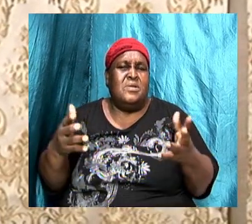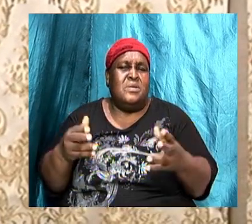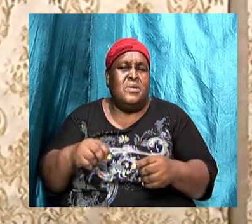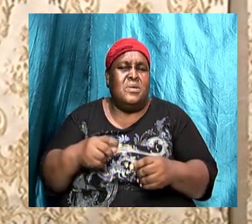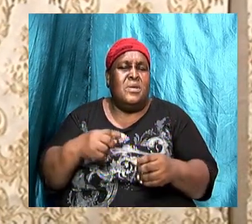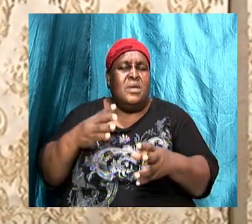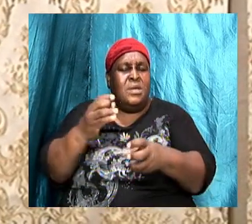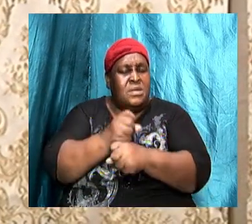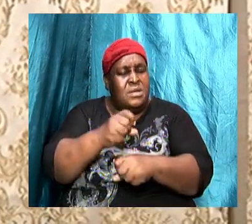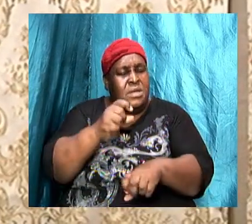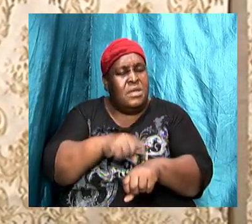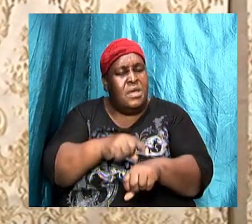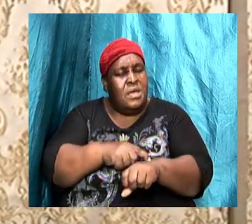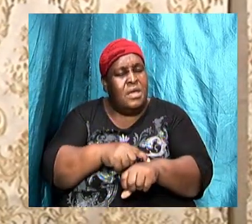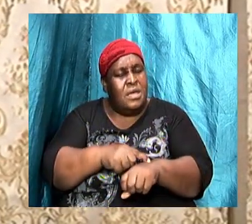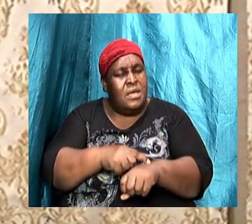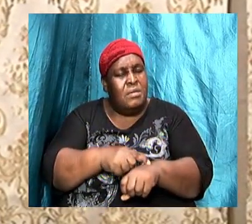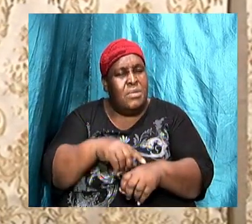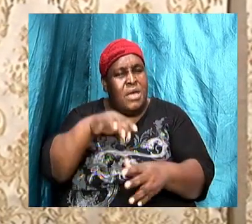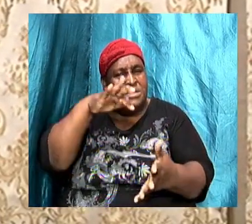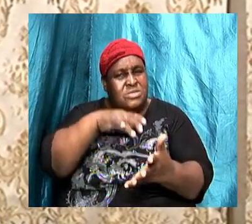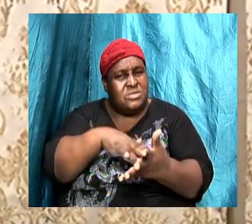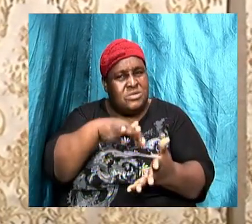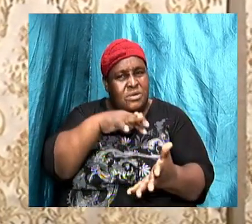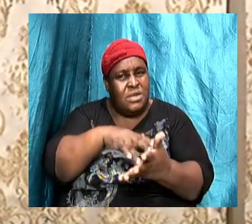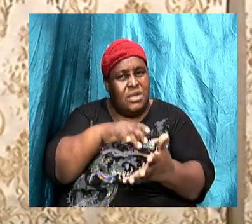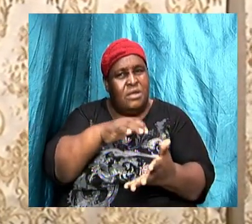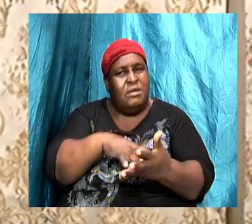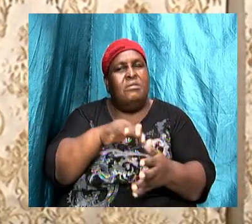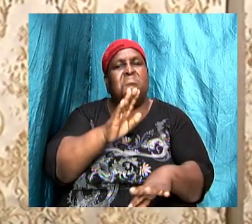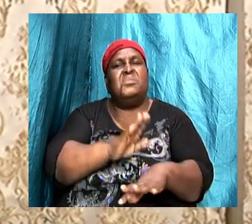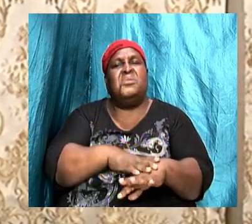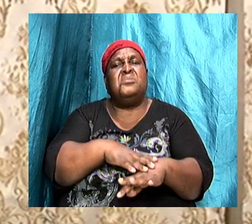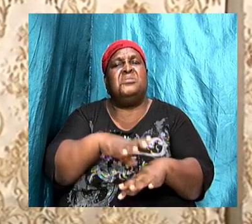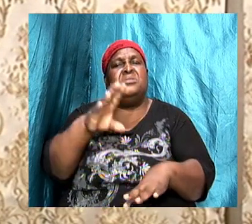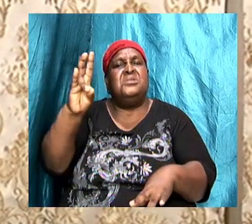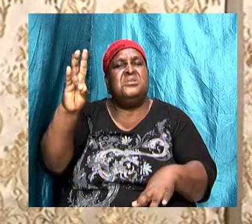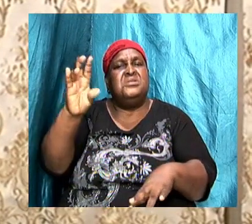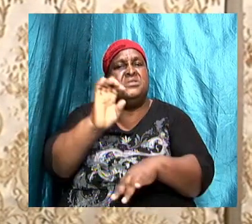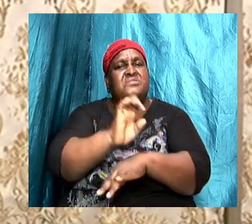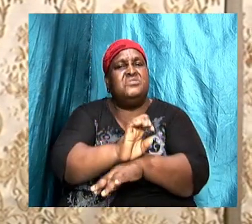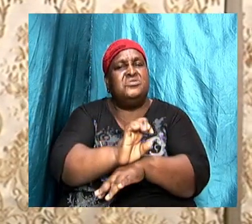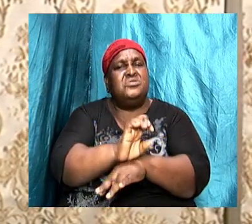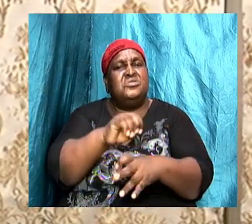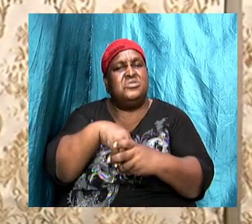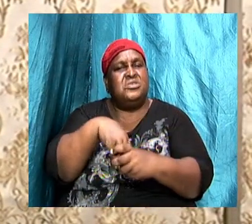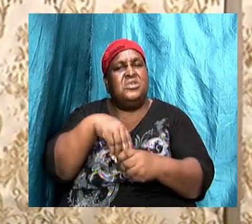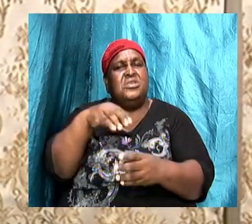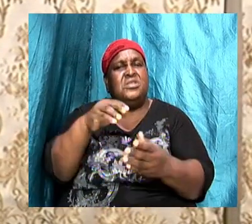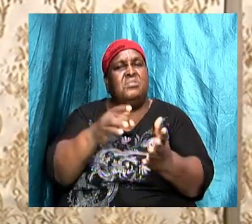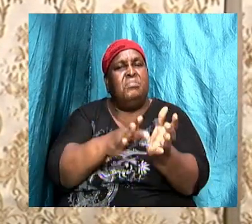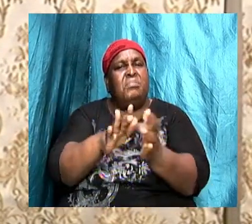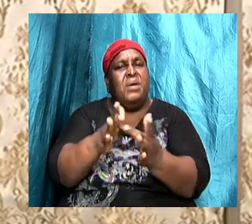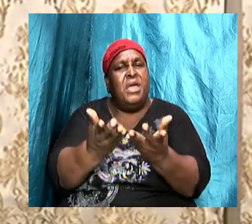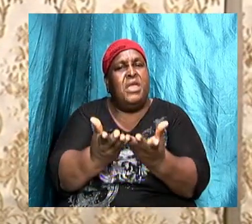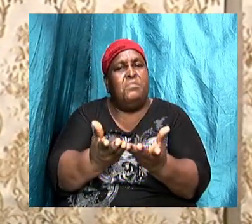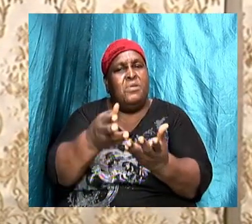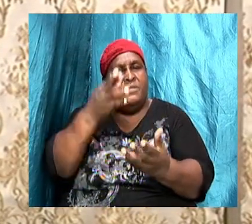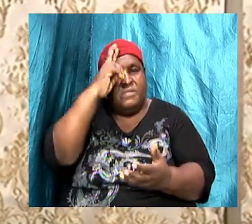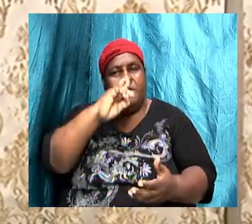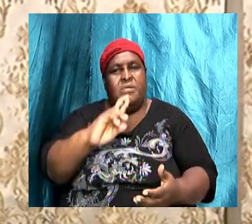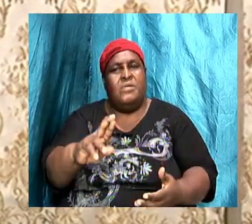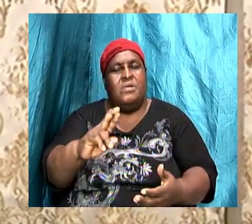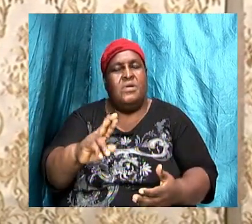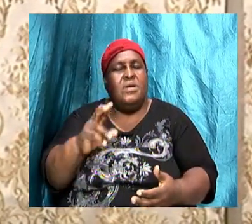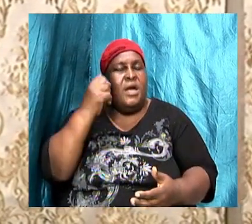and look at the seven churches in the book of Revelation so that we can understand what they went